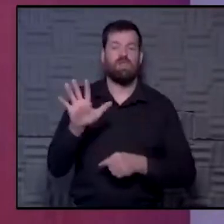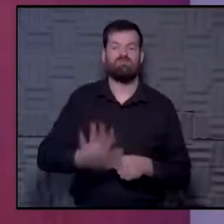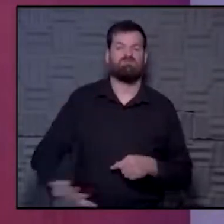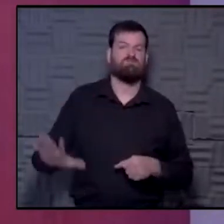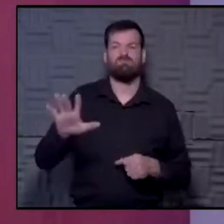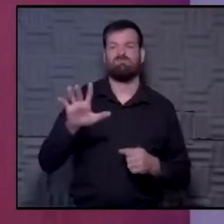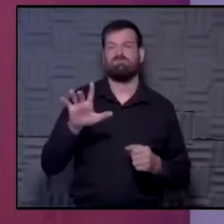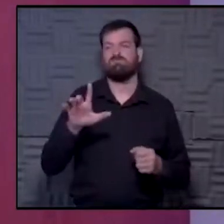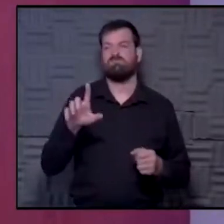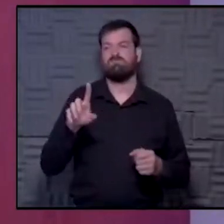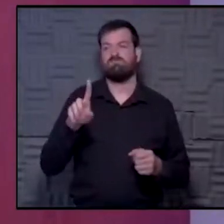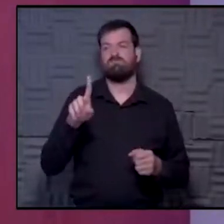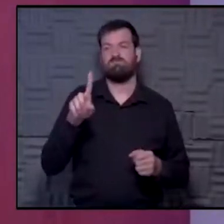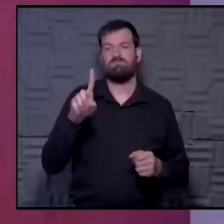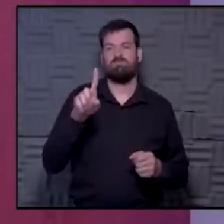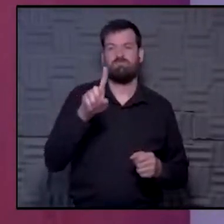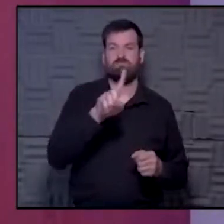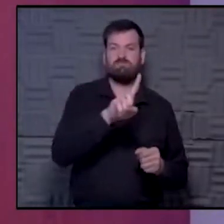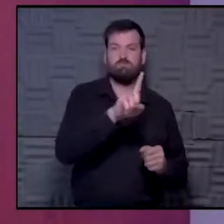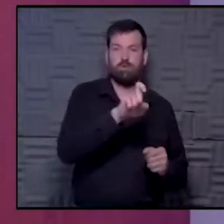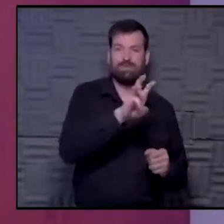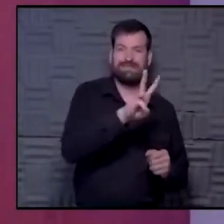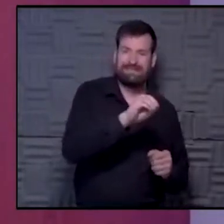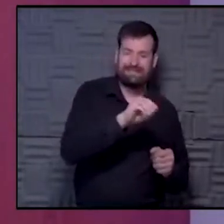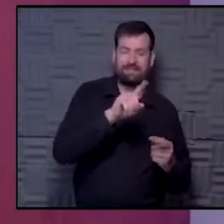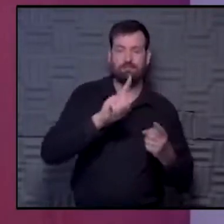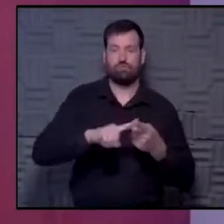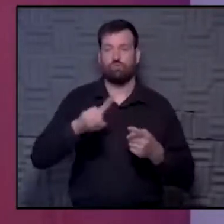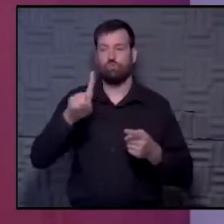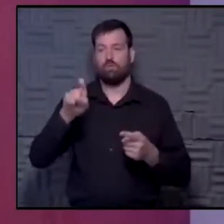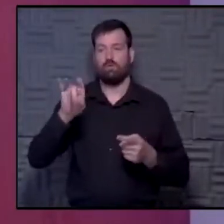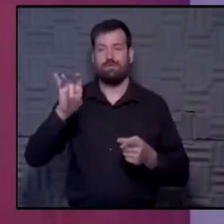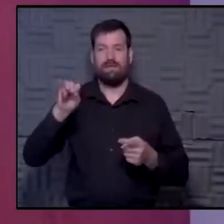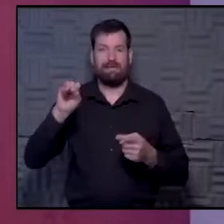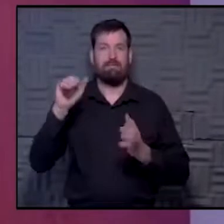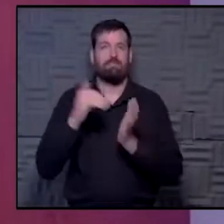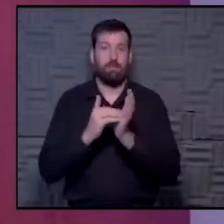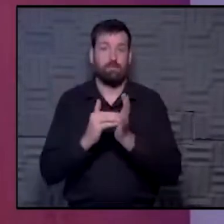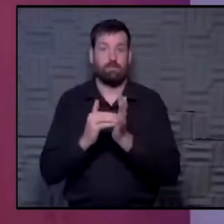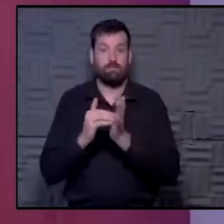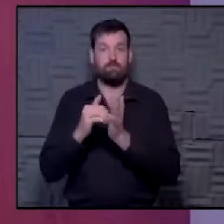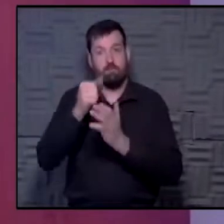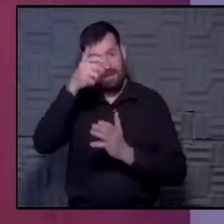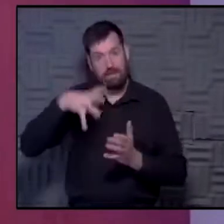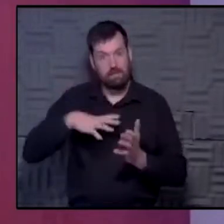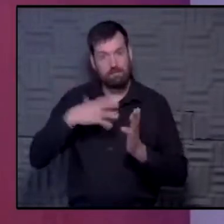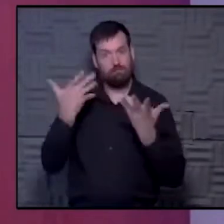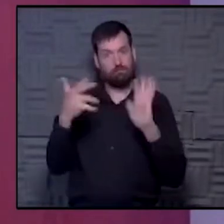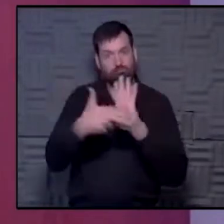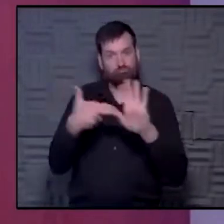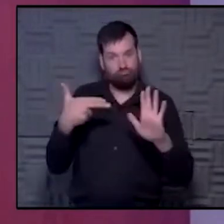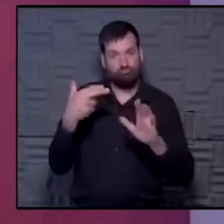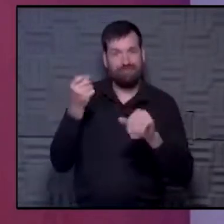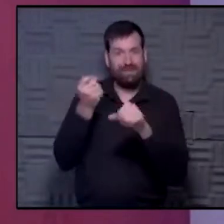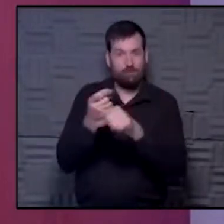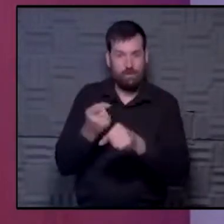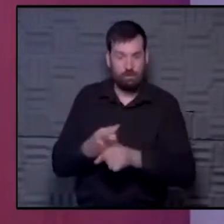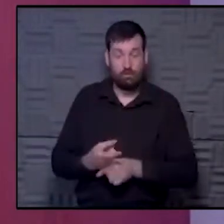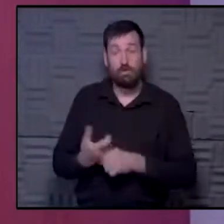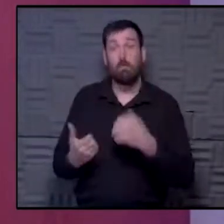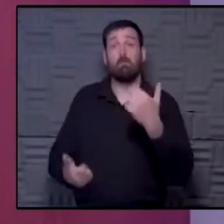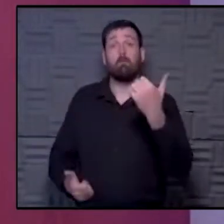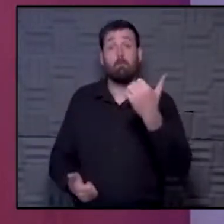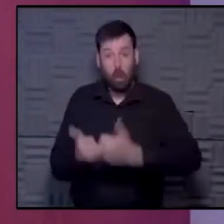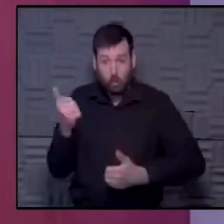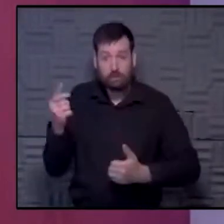160,000 180,000 men diagnosed with new prostate cancer. I would say the vast majority